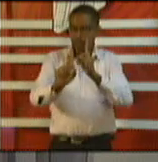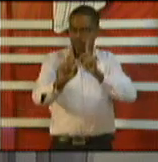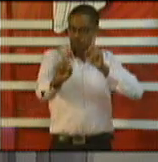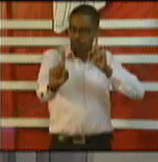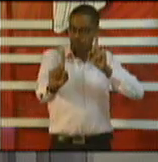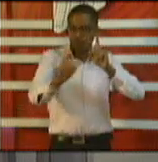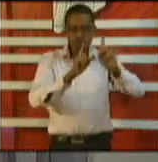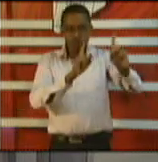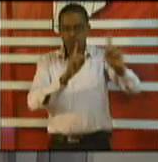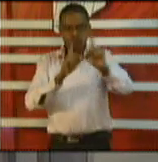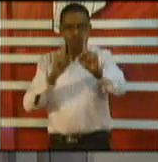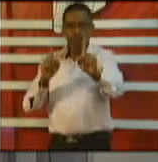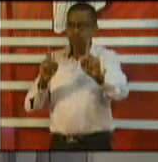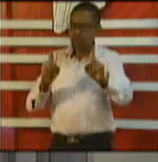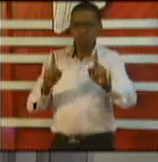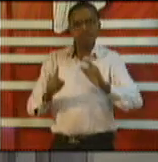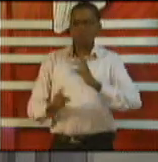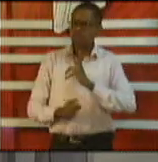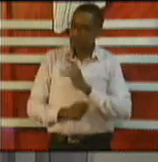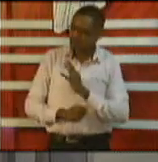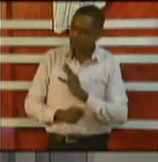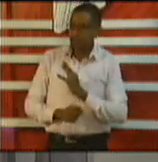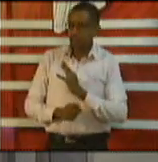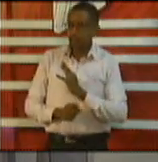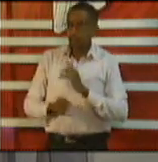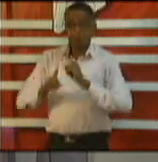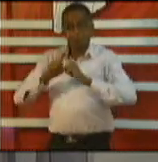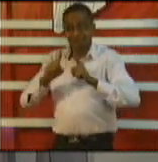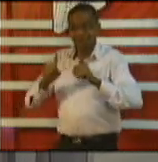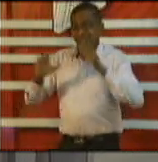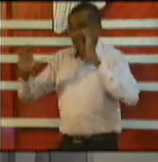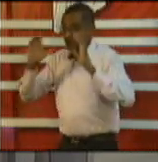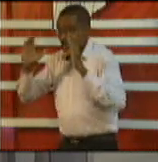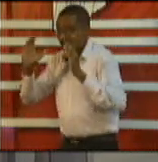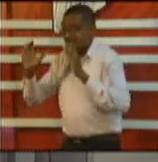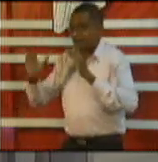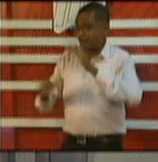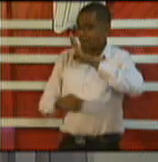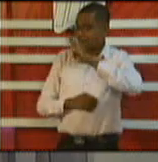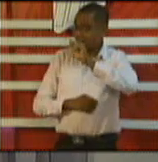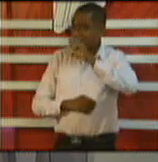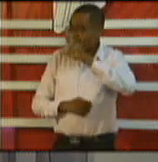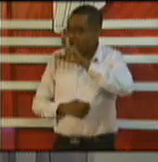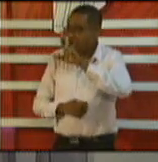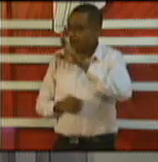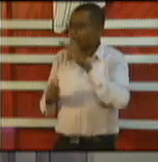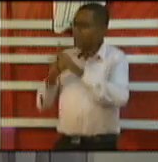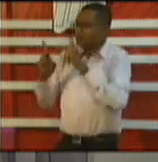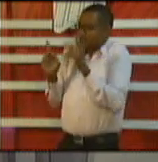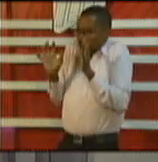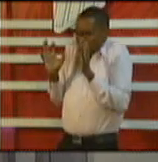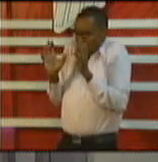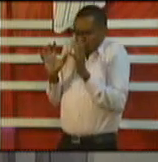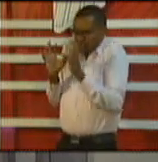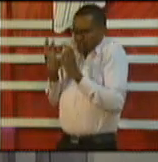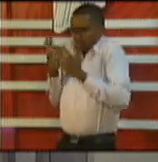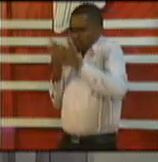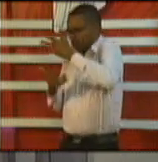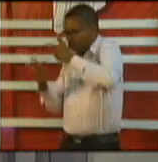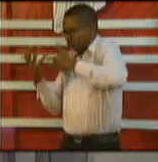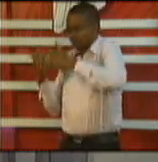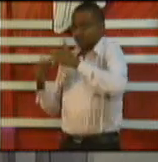to be a couple feet close in a bar setting so it's situation specific we just ask the population